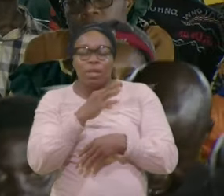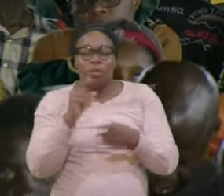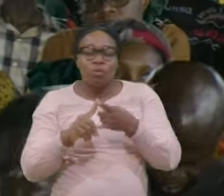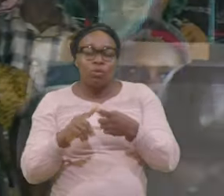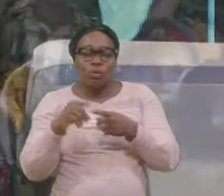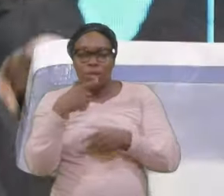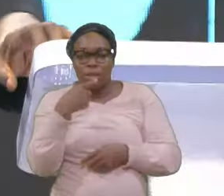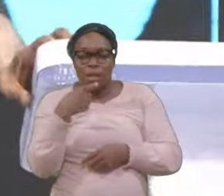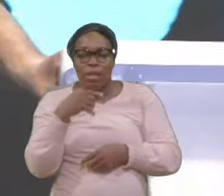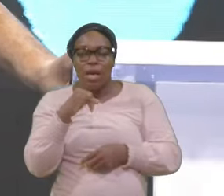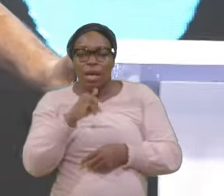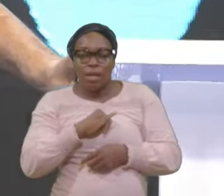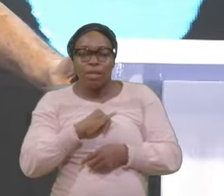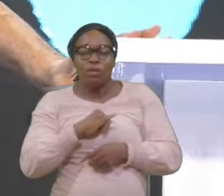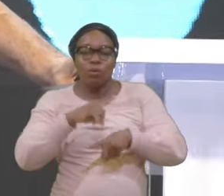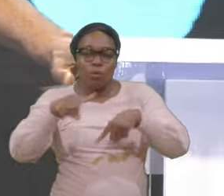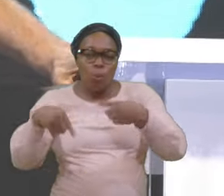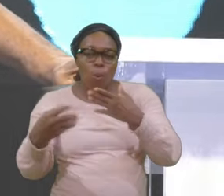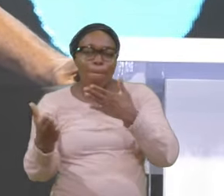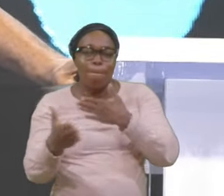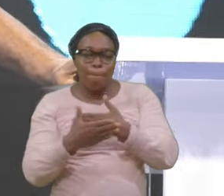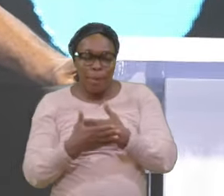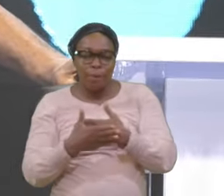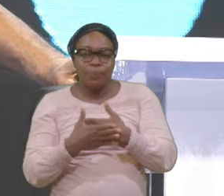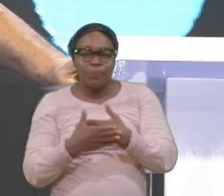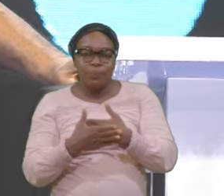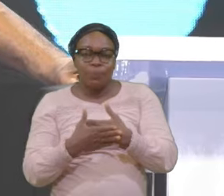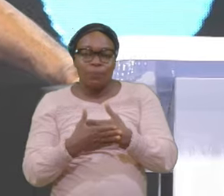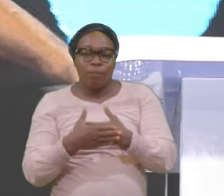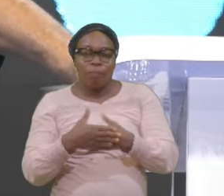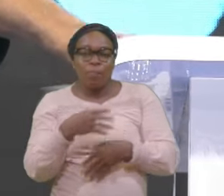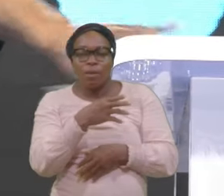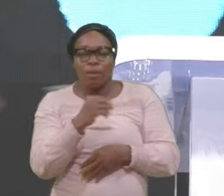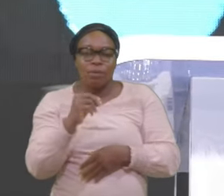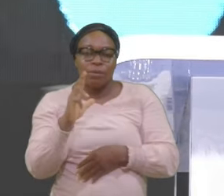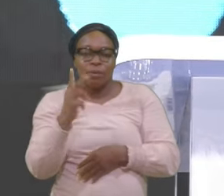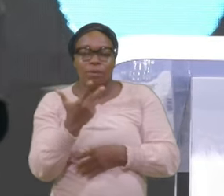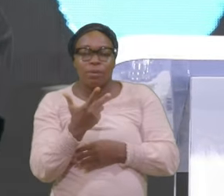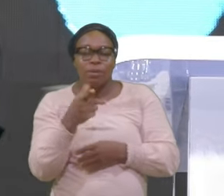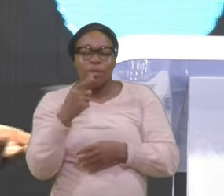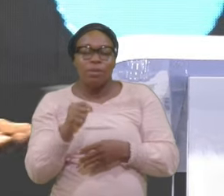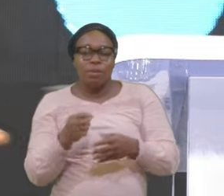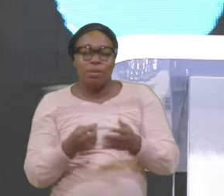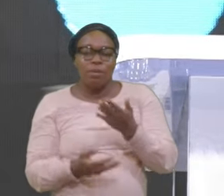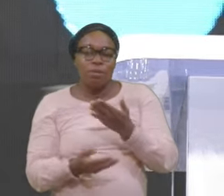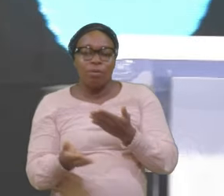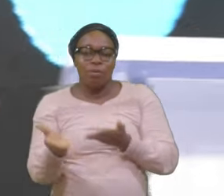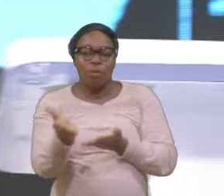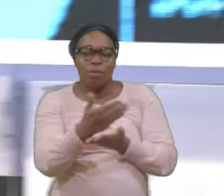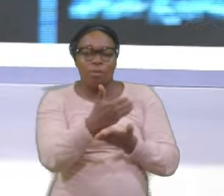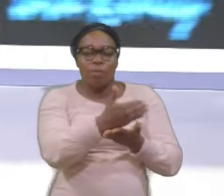by Number three The recovery And the rejoicing The personal